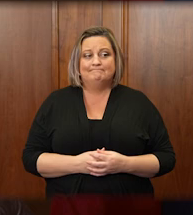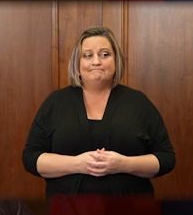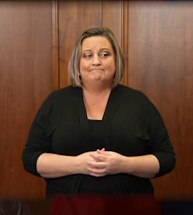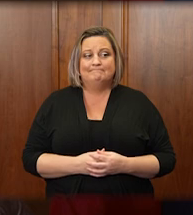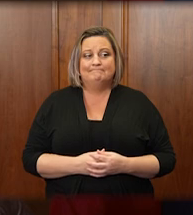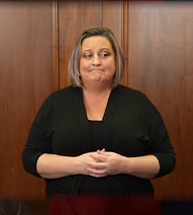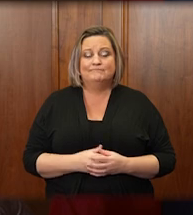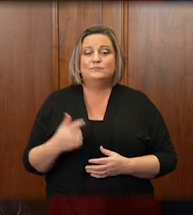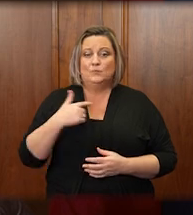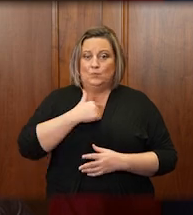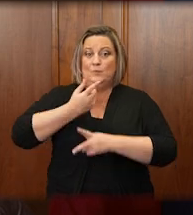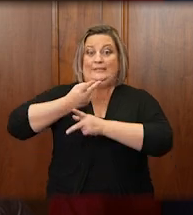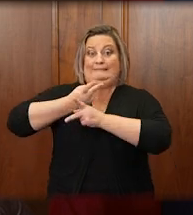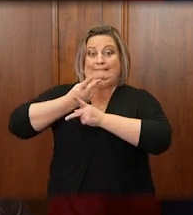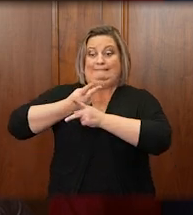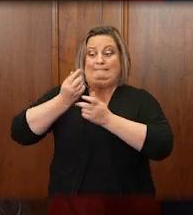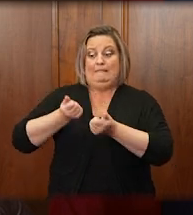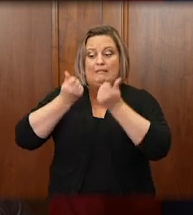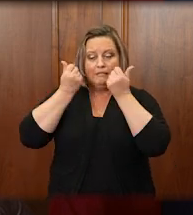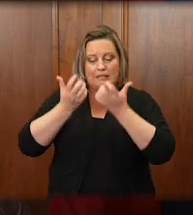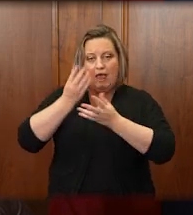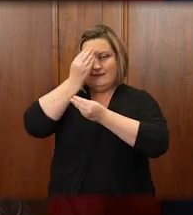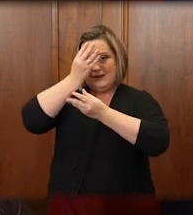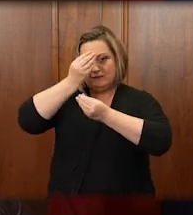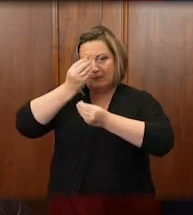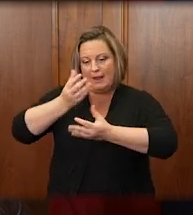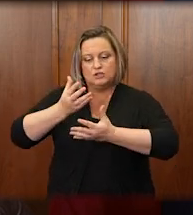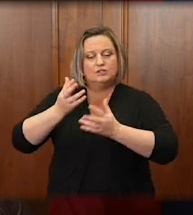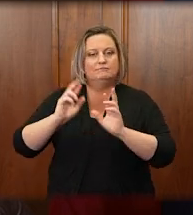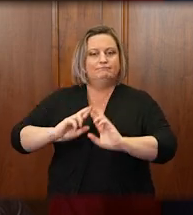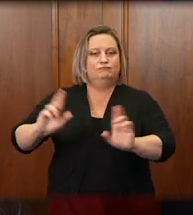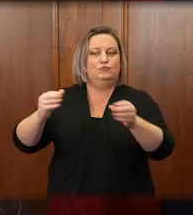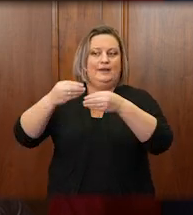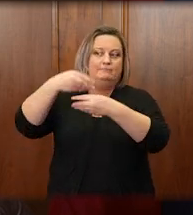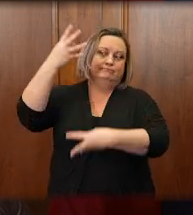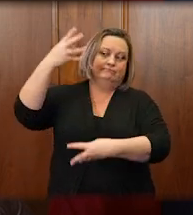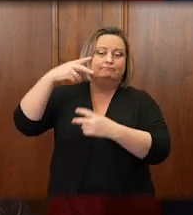we store a lot of information that is publicly available there.